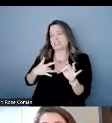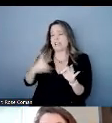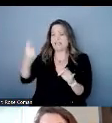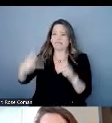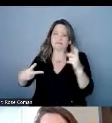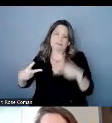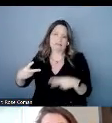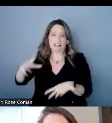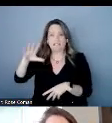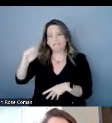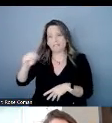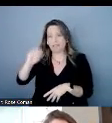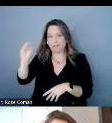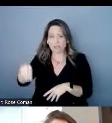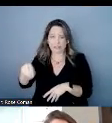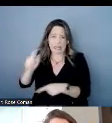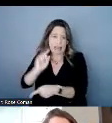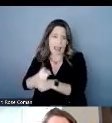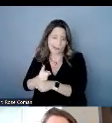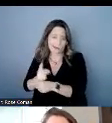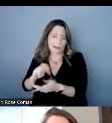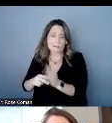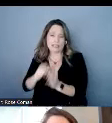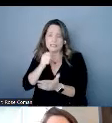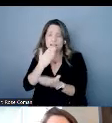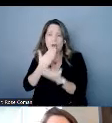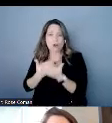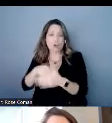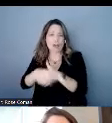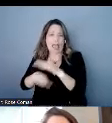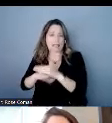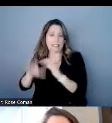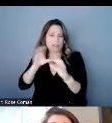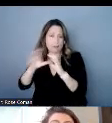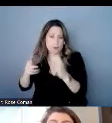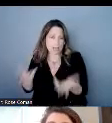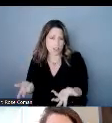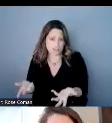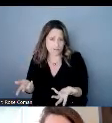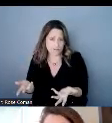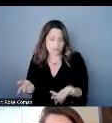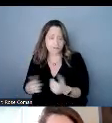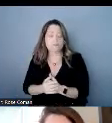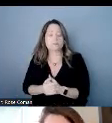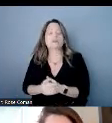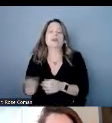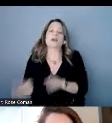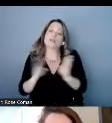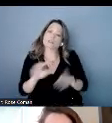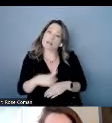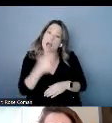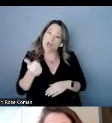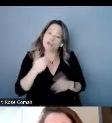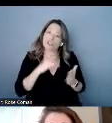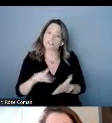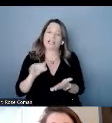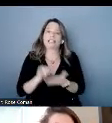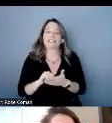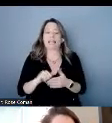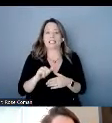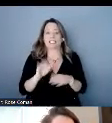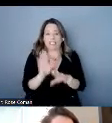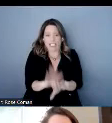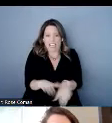to an accessible conversation there's been studies that show that kids voices don't process very well with automatic speech